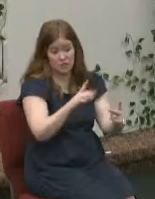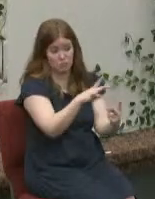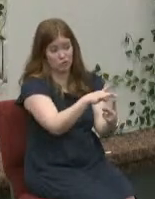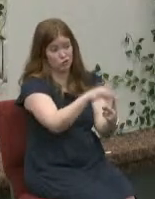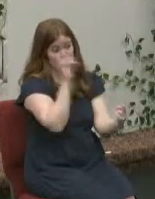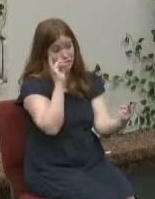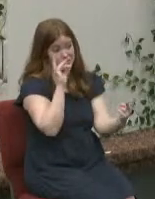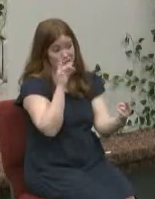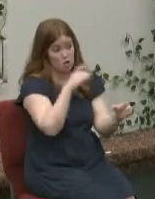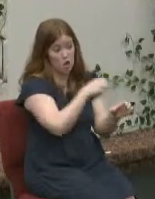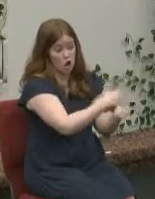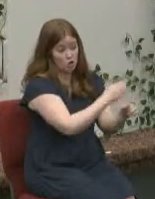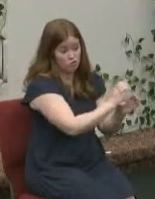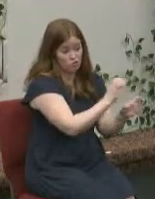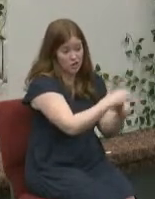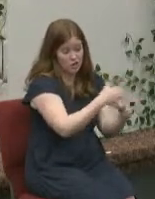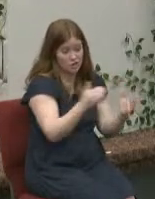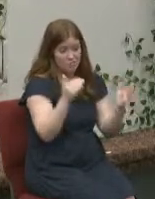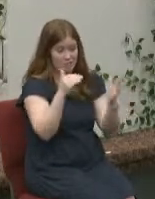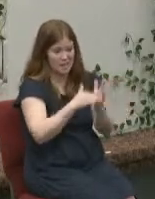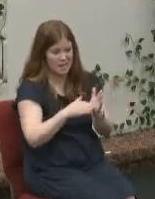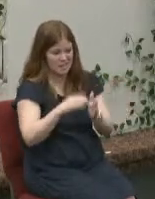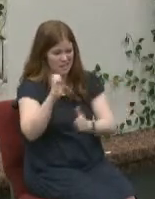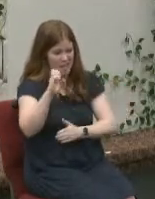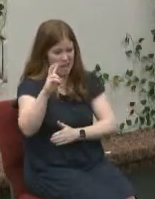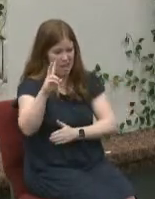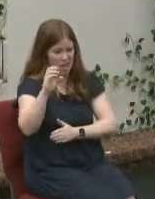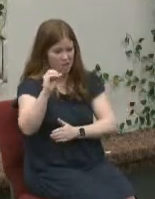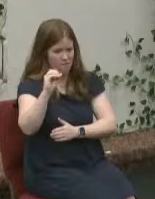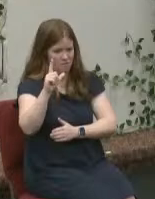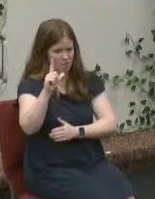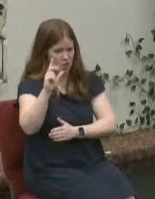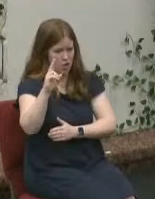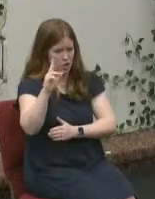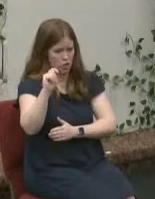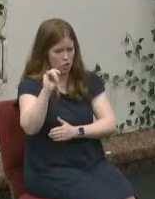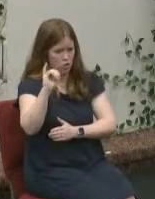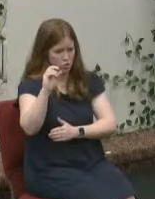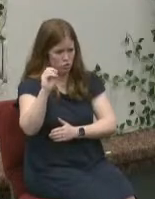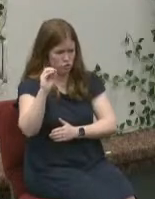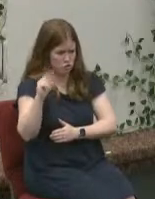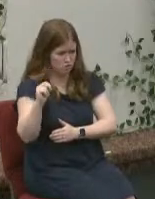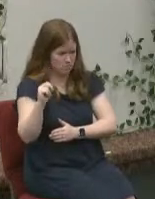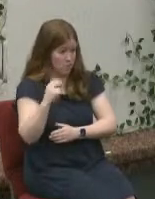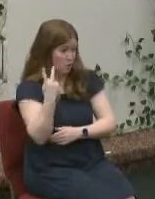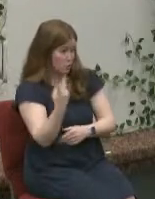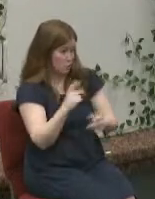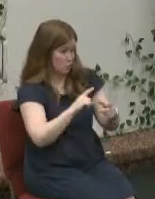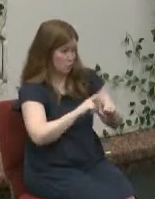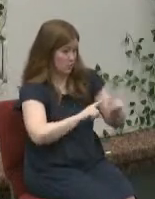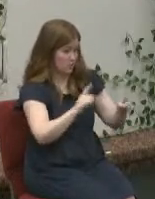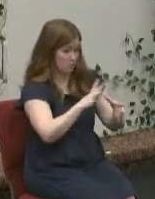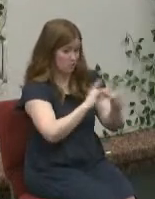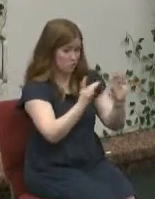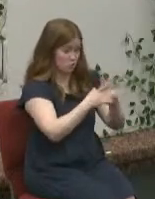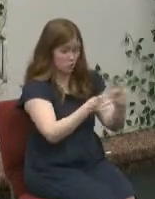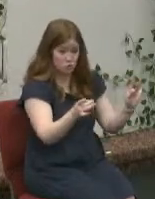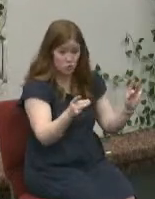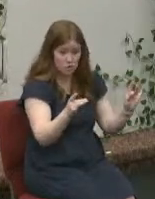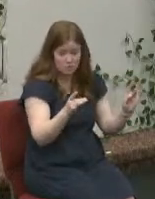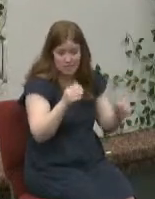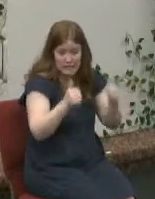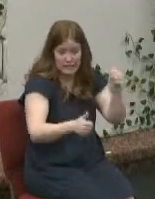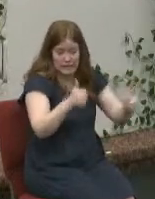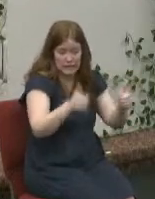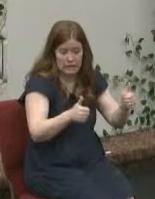creation versus evolution they're just two different origin stories scientific stories whether the